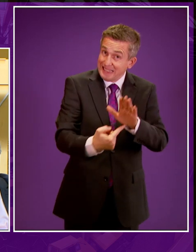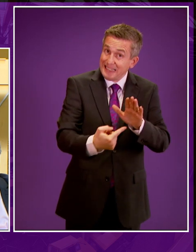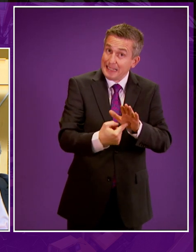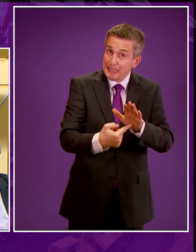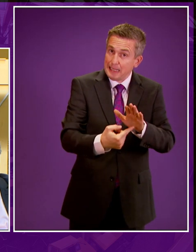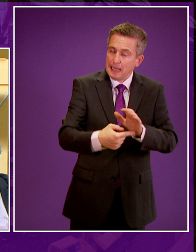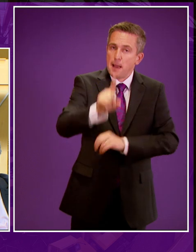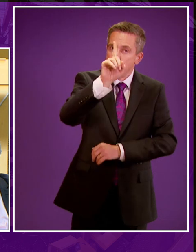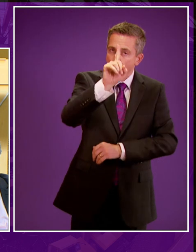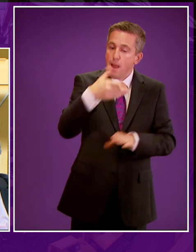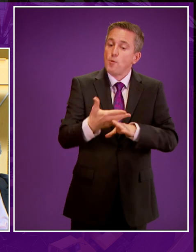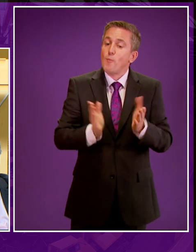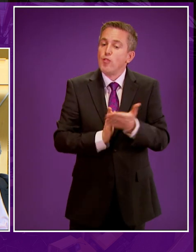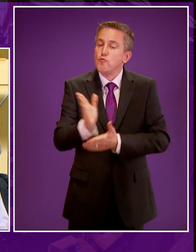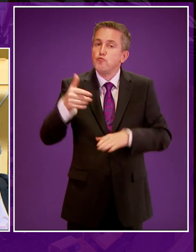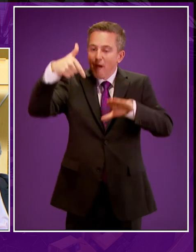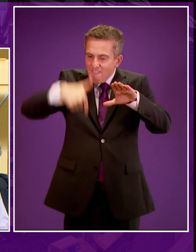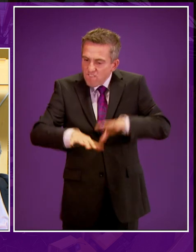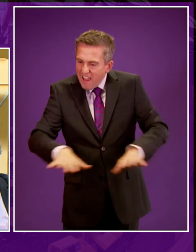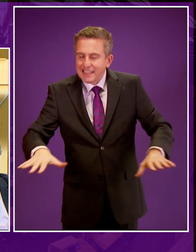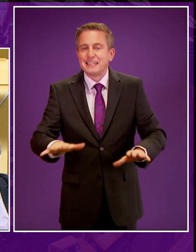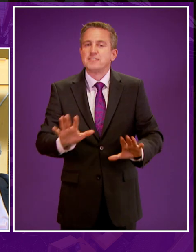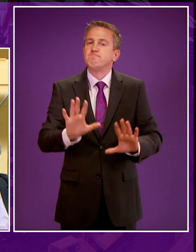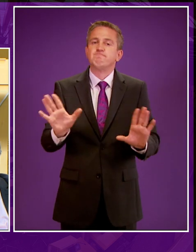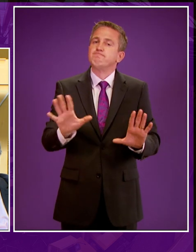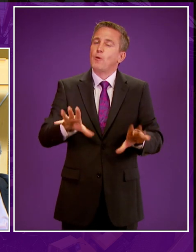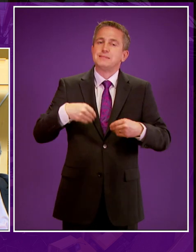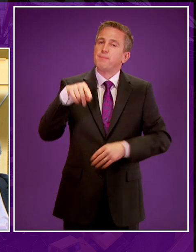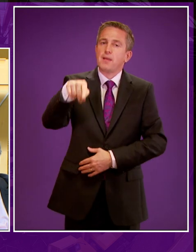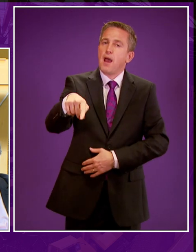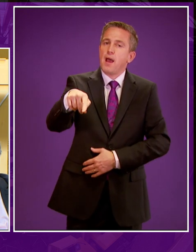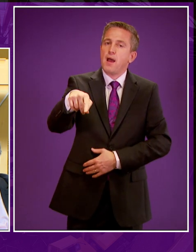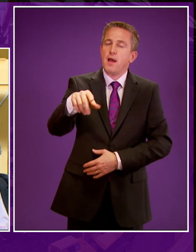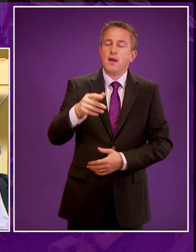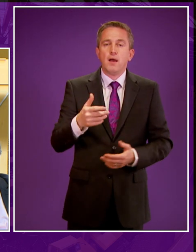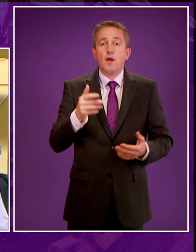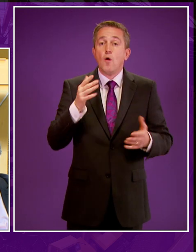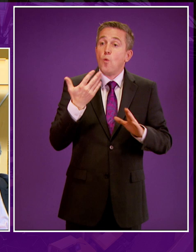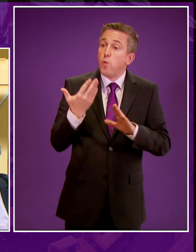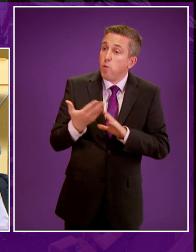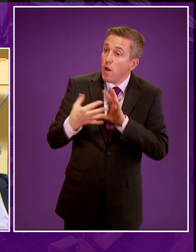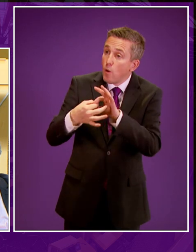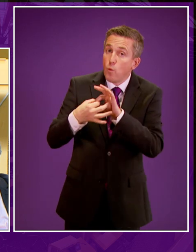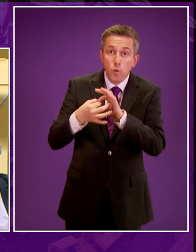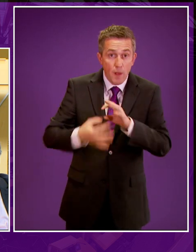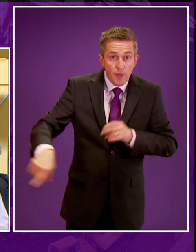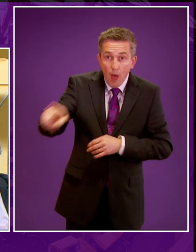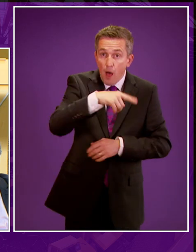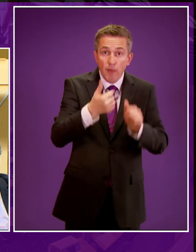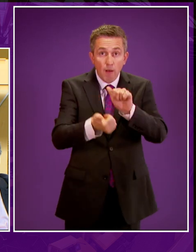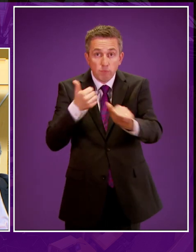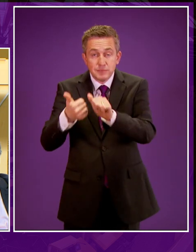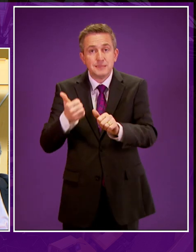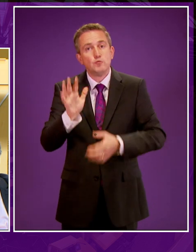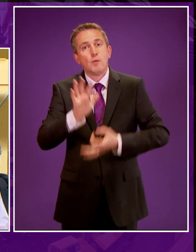this government, but such objectives cannot come at any cost. We will, of course, continue to work with industries to help improve Scotland's impact competitiveness and